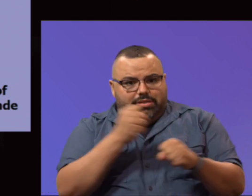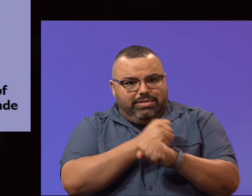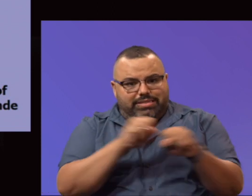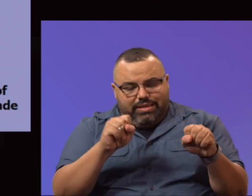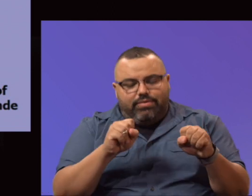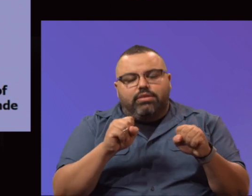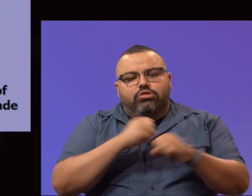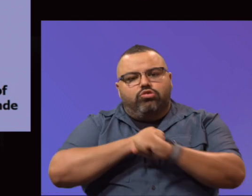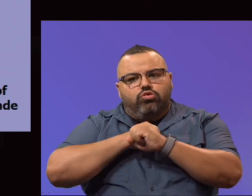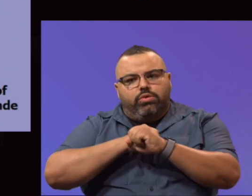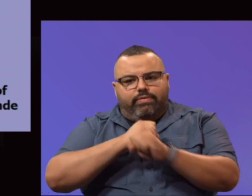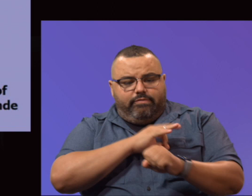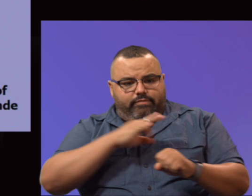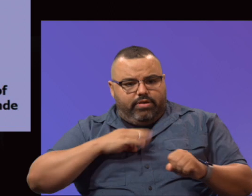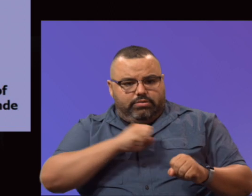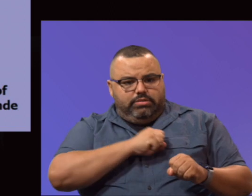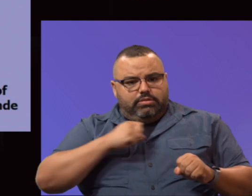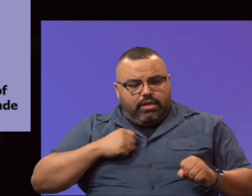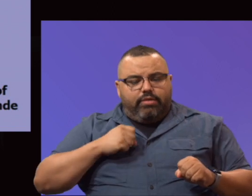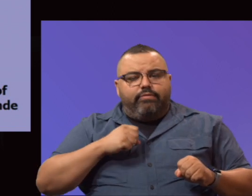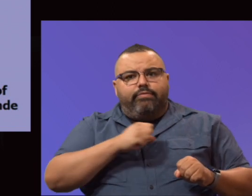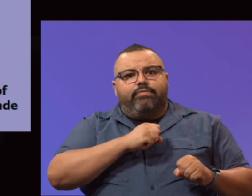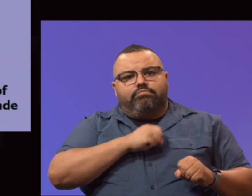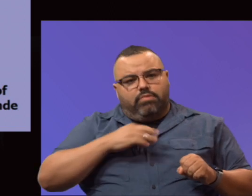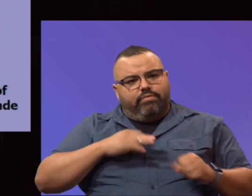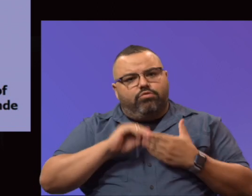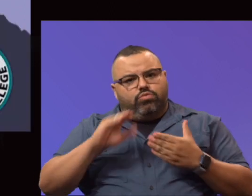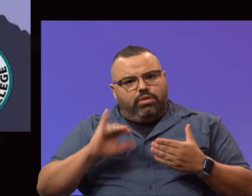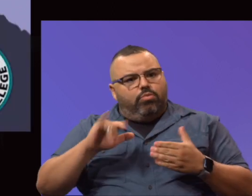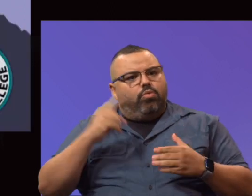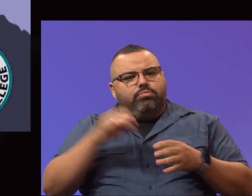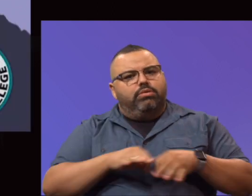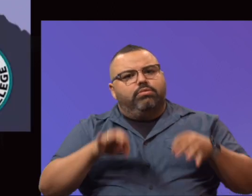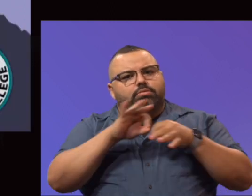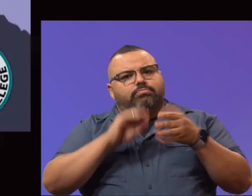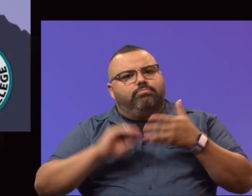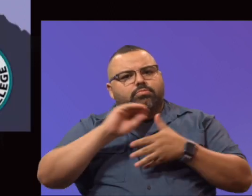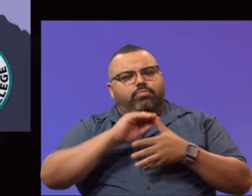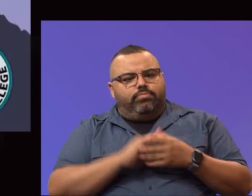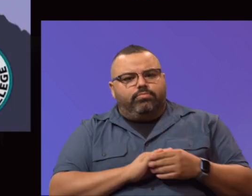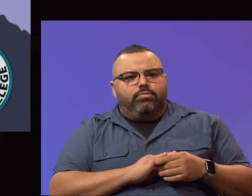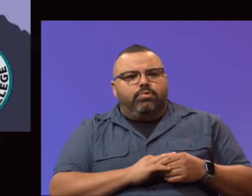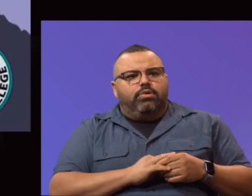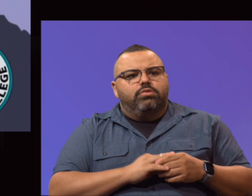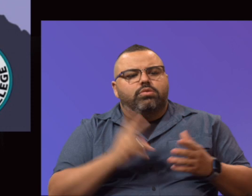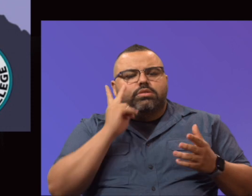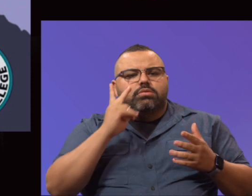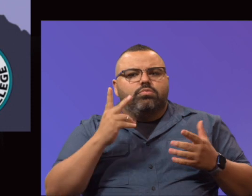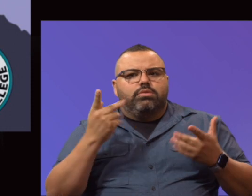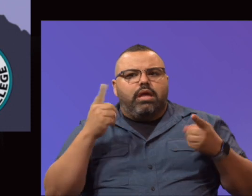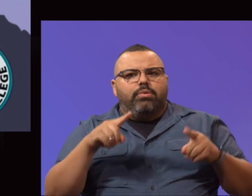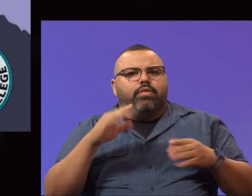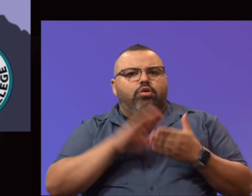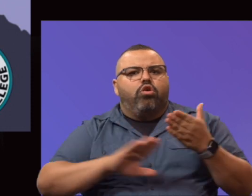of our faculty, staff, and students. That will always be at the forefront of what we do. So let's jump into what's going on at the college